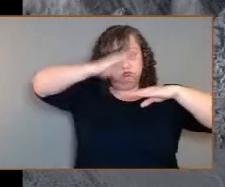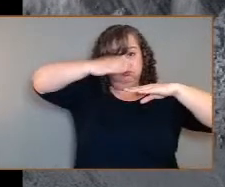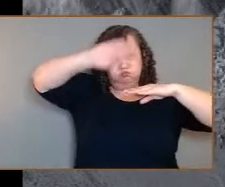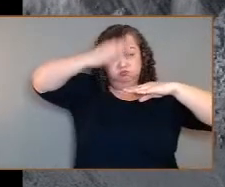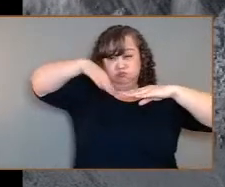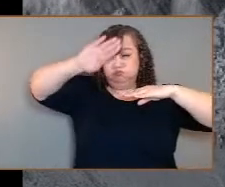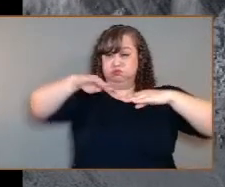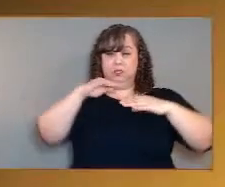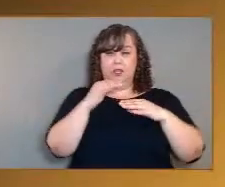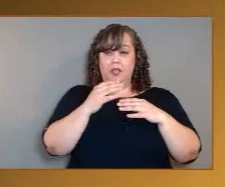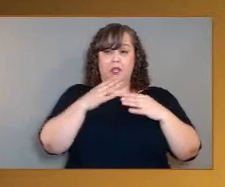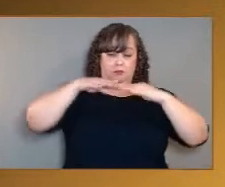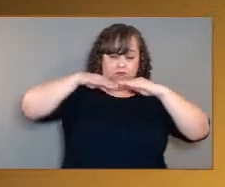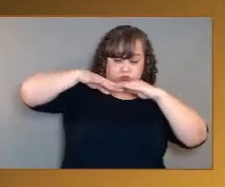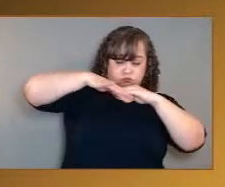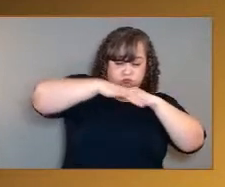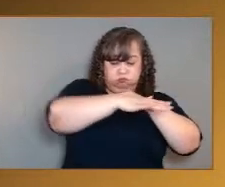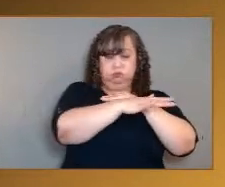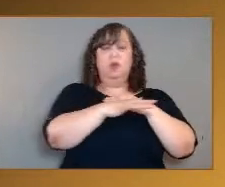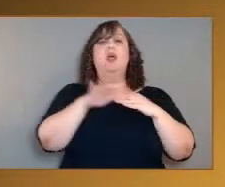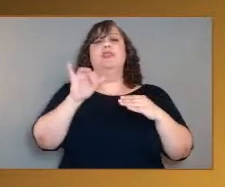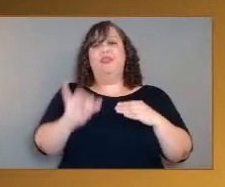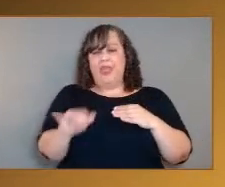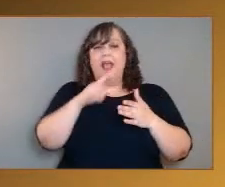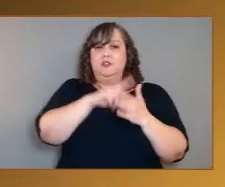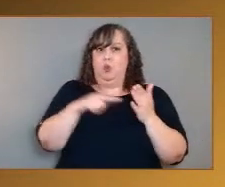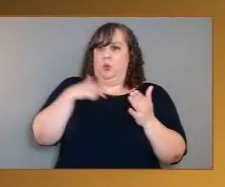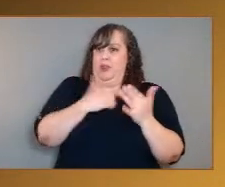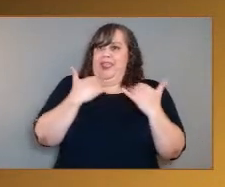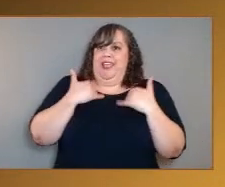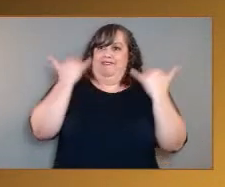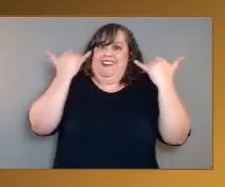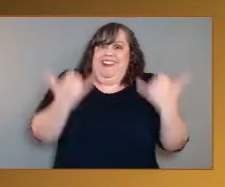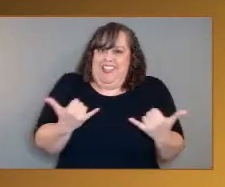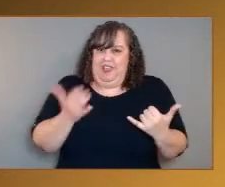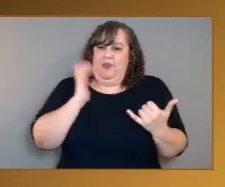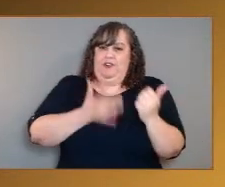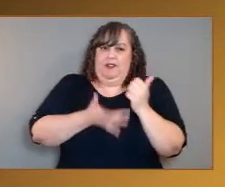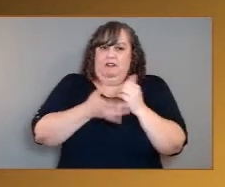individual flows. So we'll get an unprecedented look at the surface of Venus.